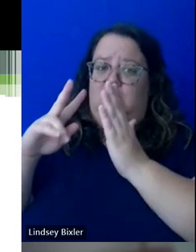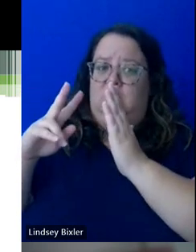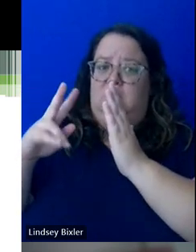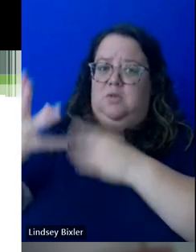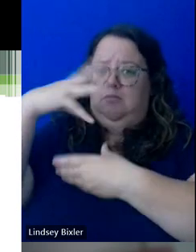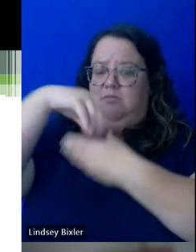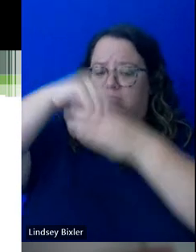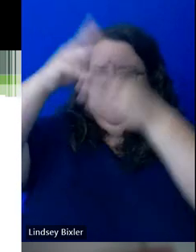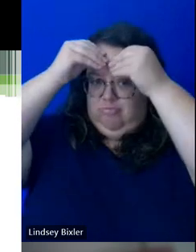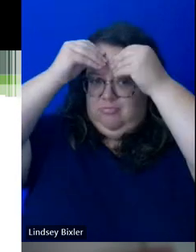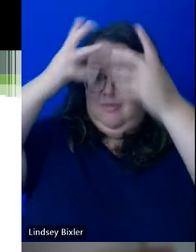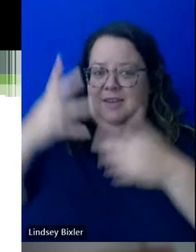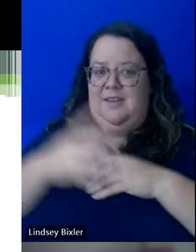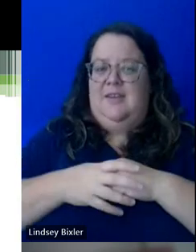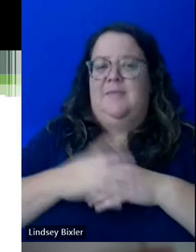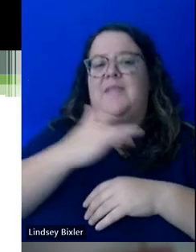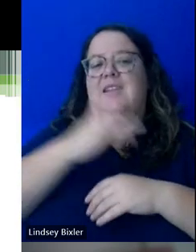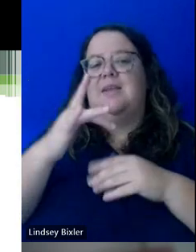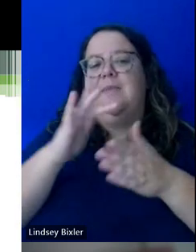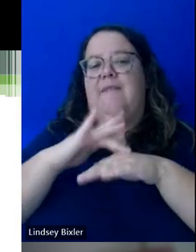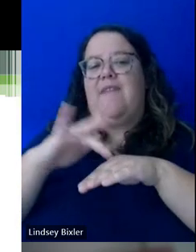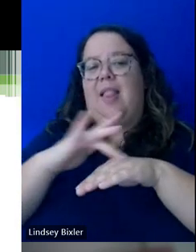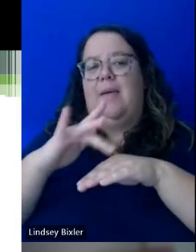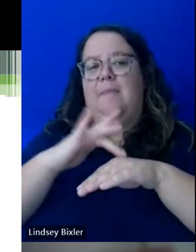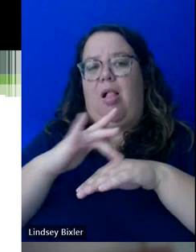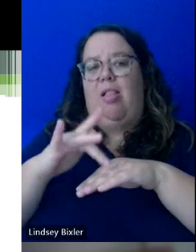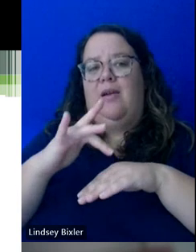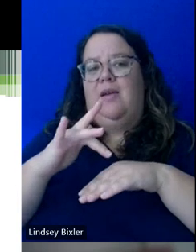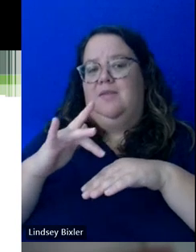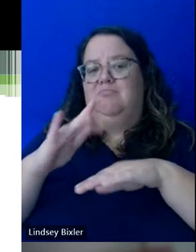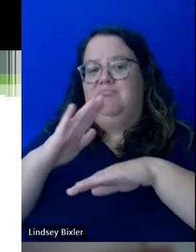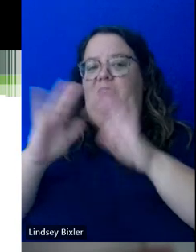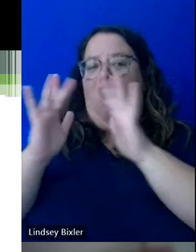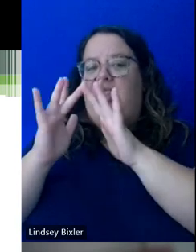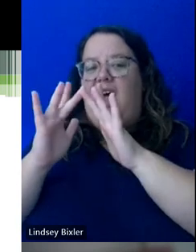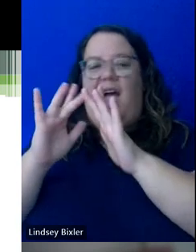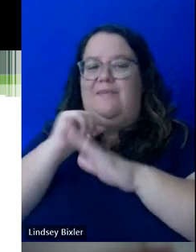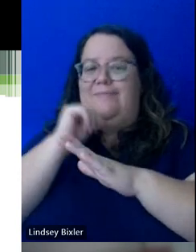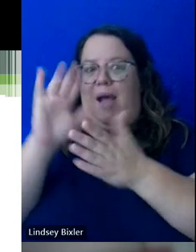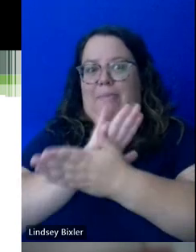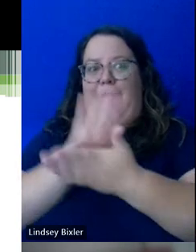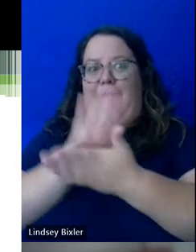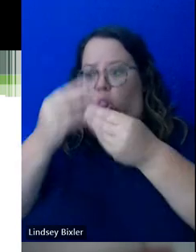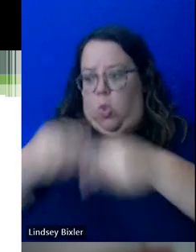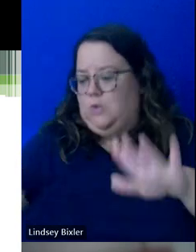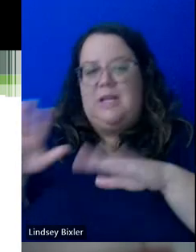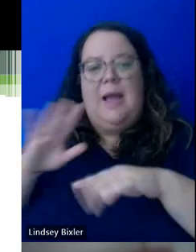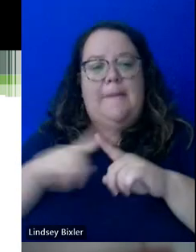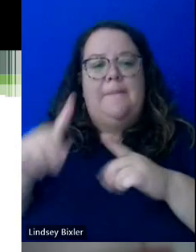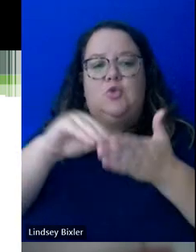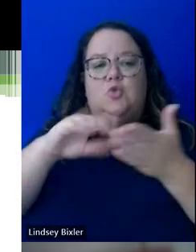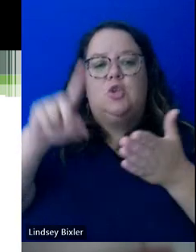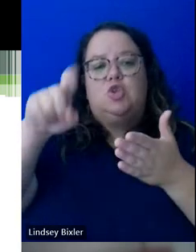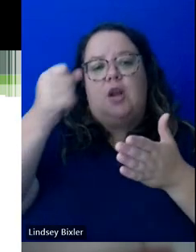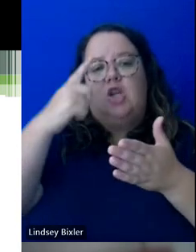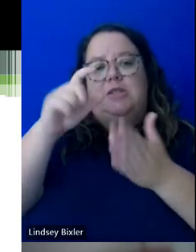they're available electronically. It's not something you have to worry about losing any more paper copy of, but students should really, you know, understand the syllabus and